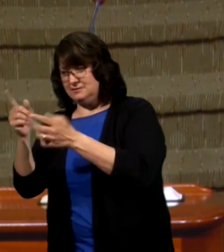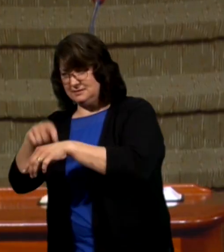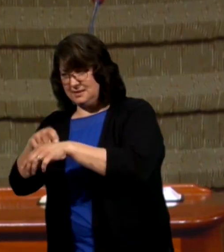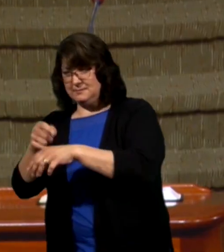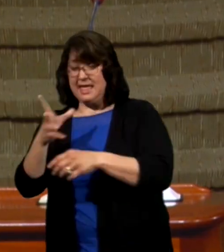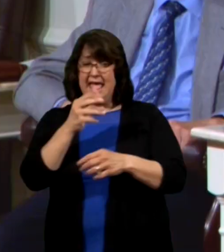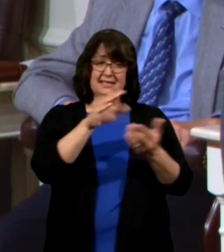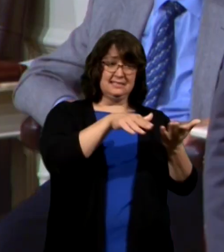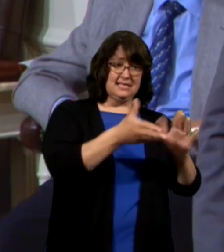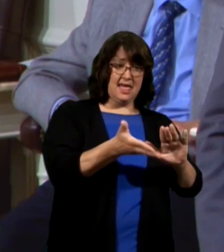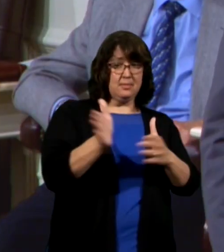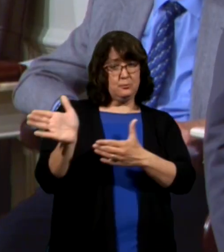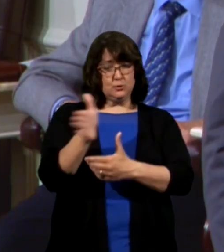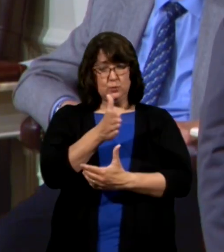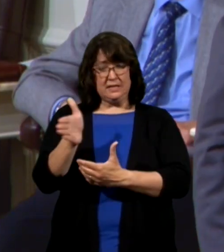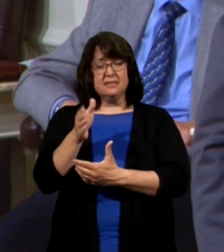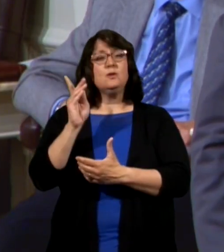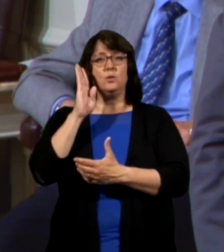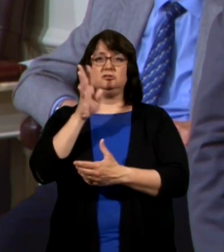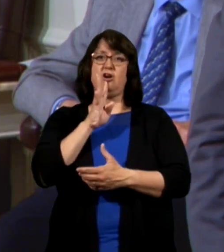when they'll talk to somebody